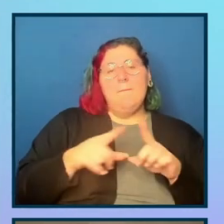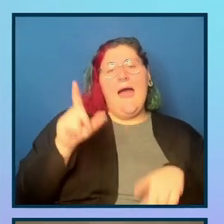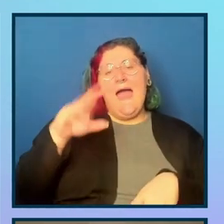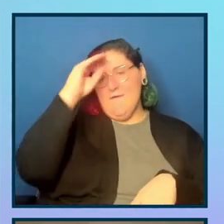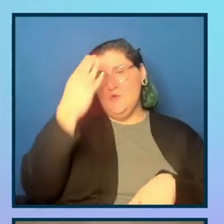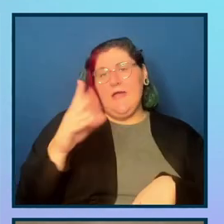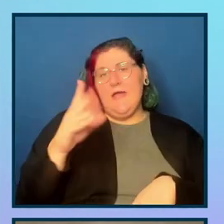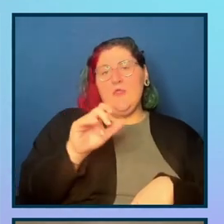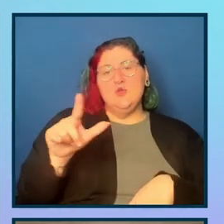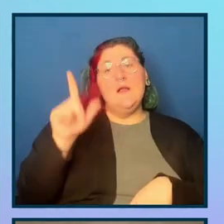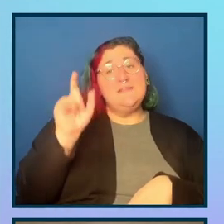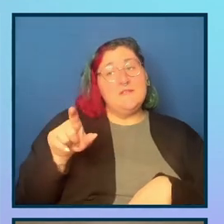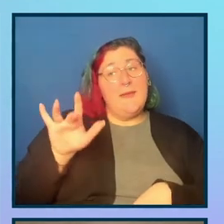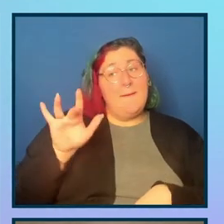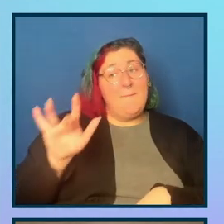and there are no States.